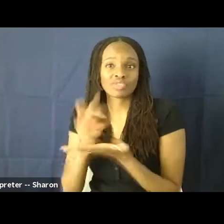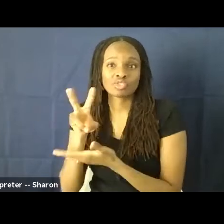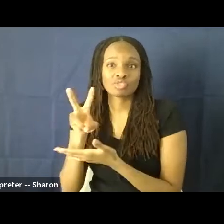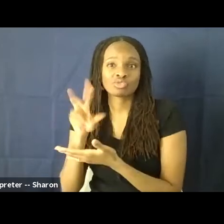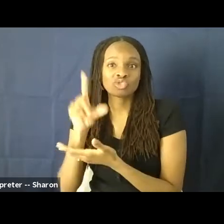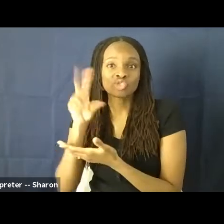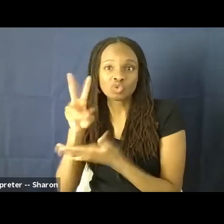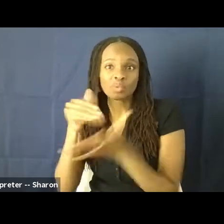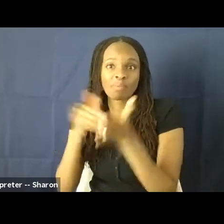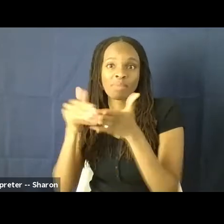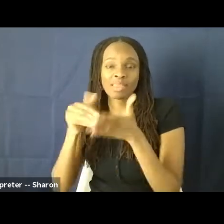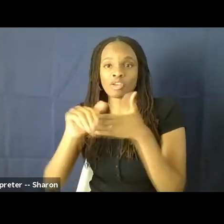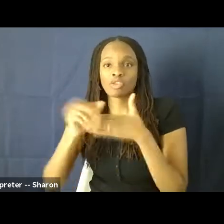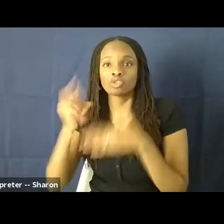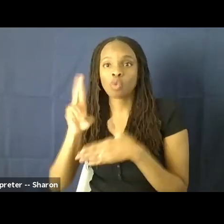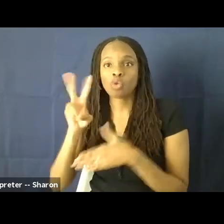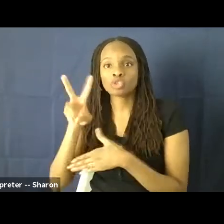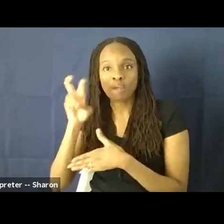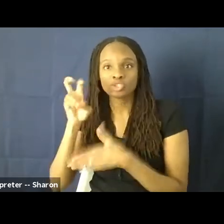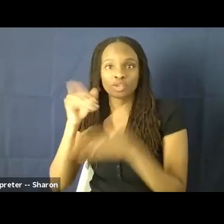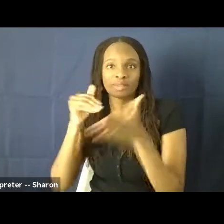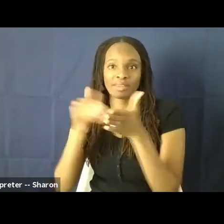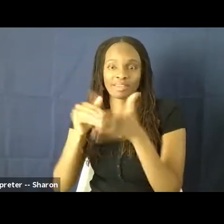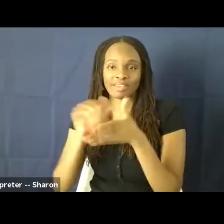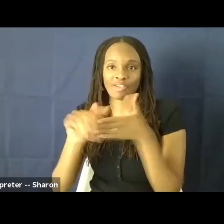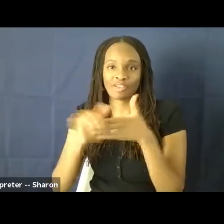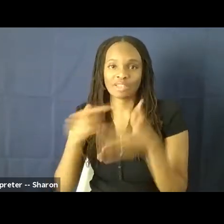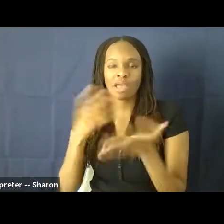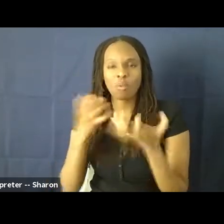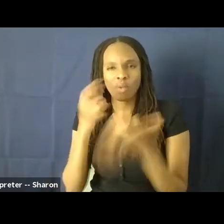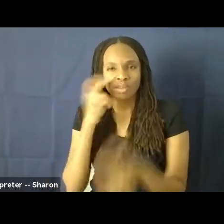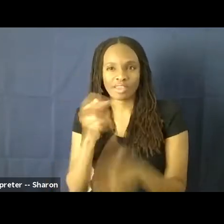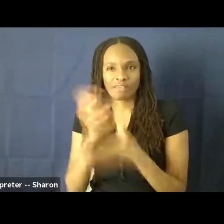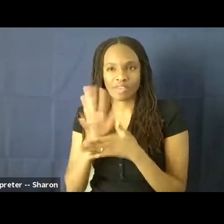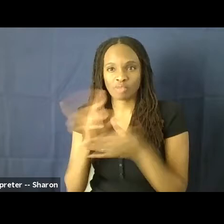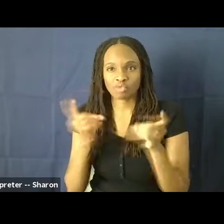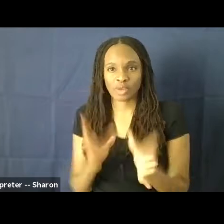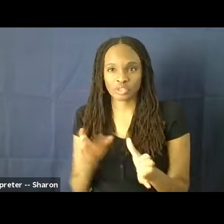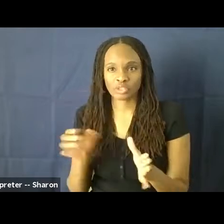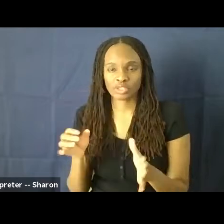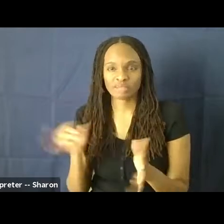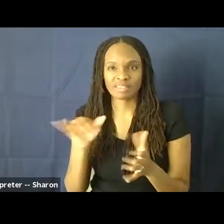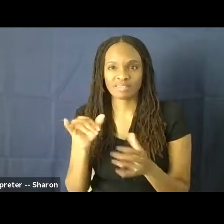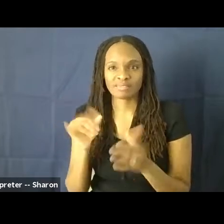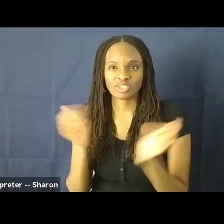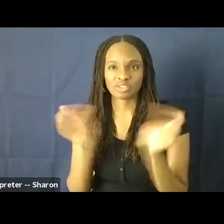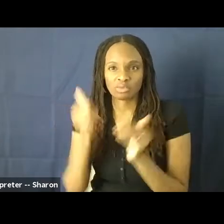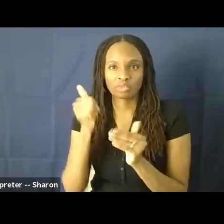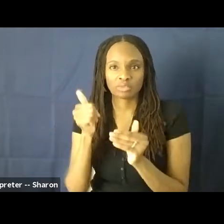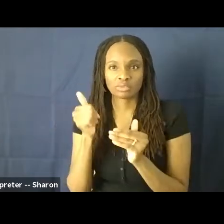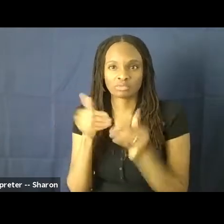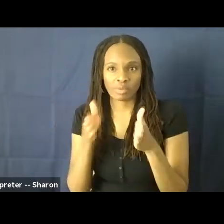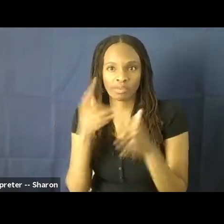And I want to take a look at film directors as a microcosm for this space.